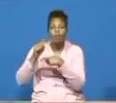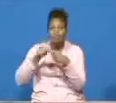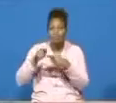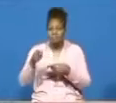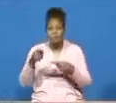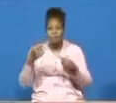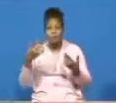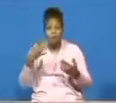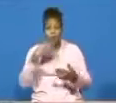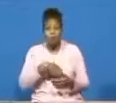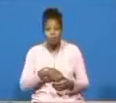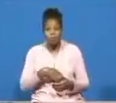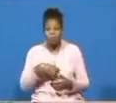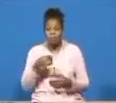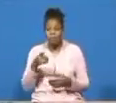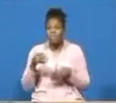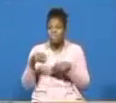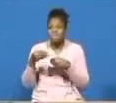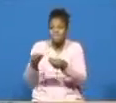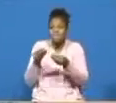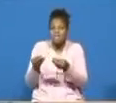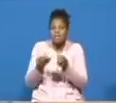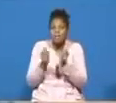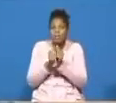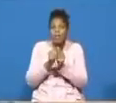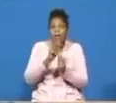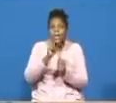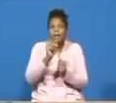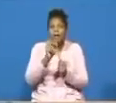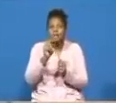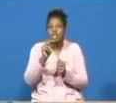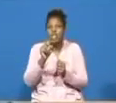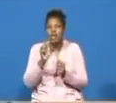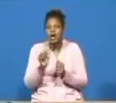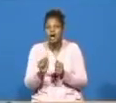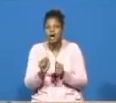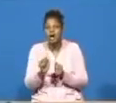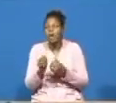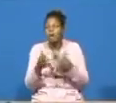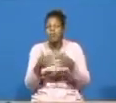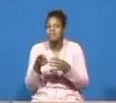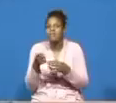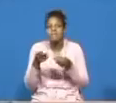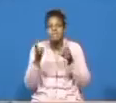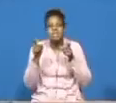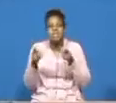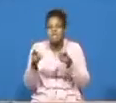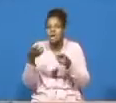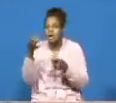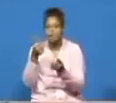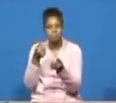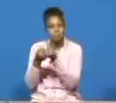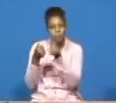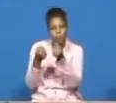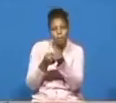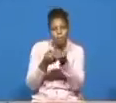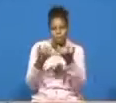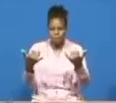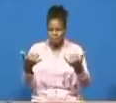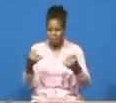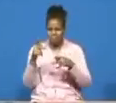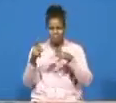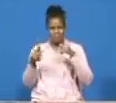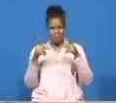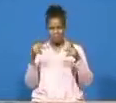hungry he provided money for them whatever they needed a god was there for them and all the